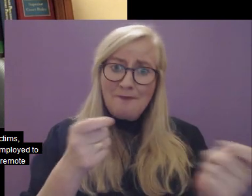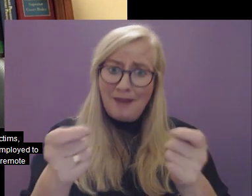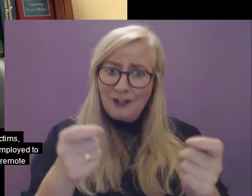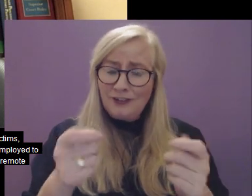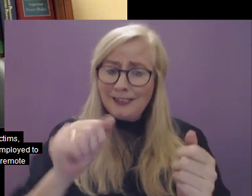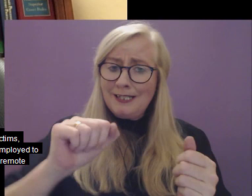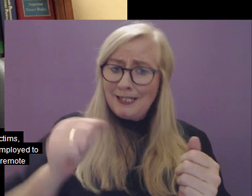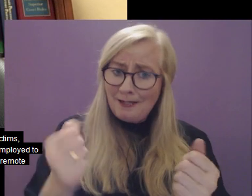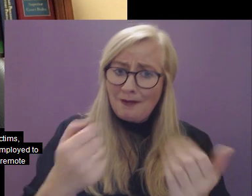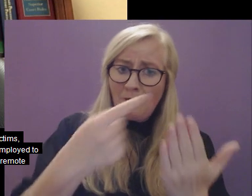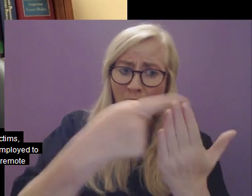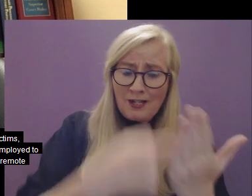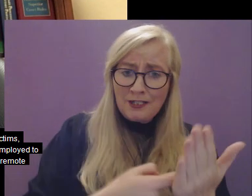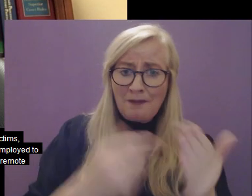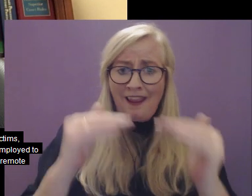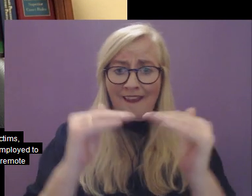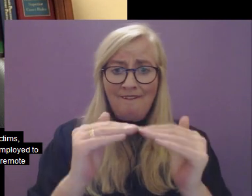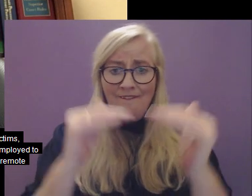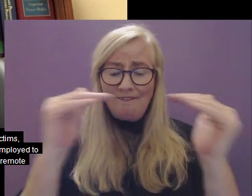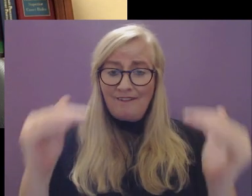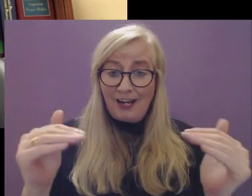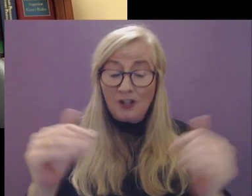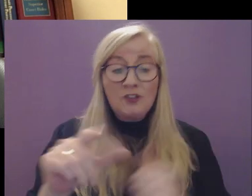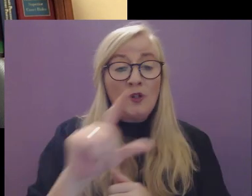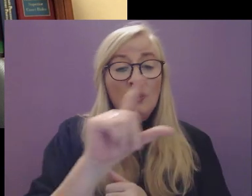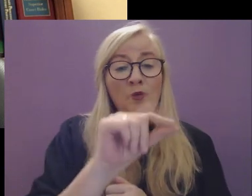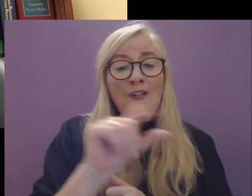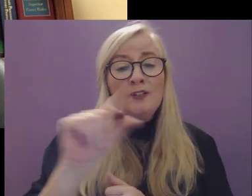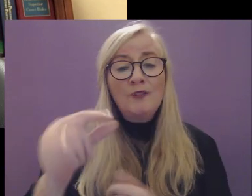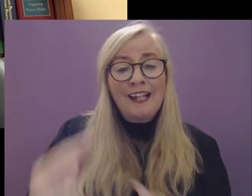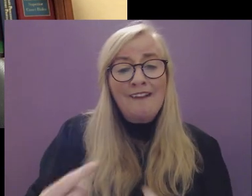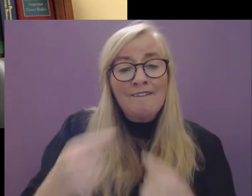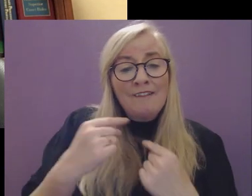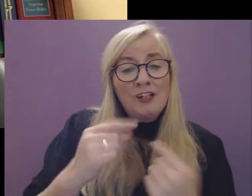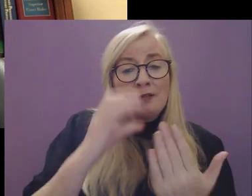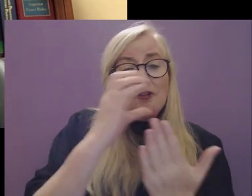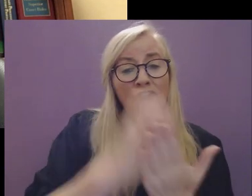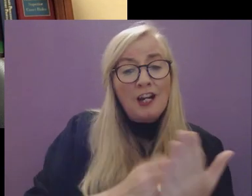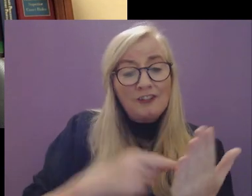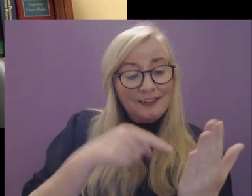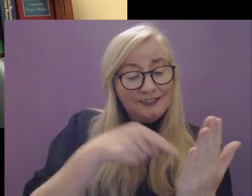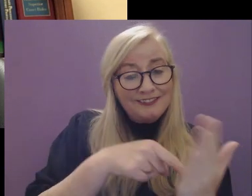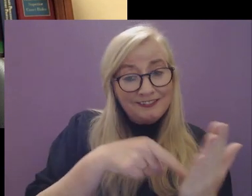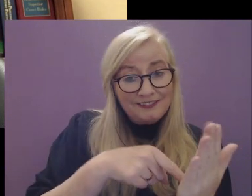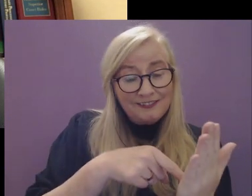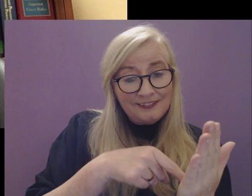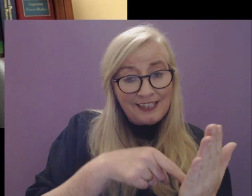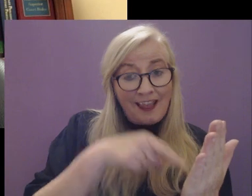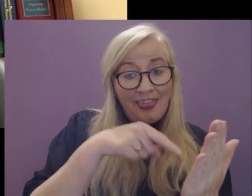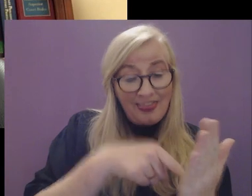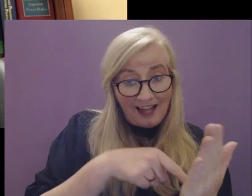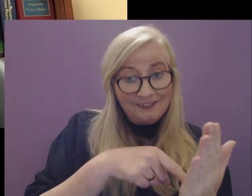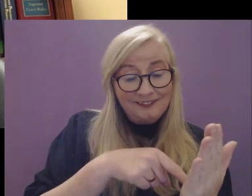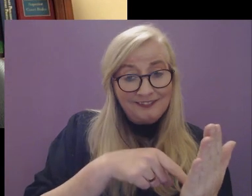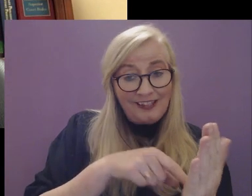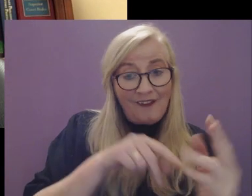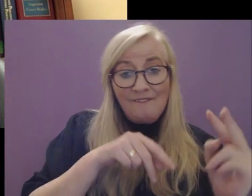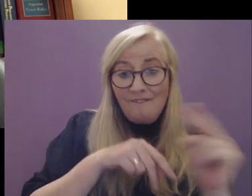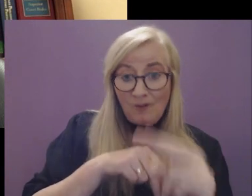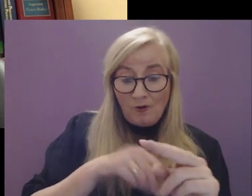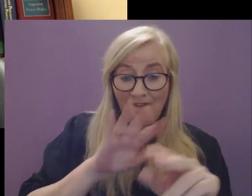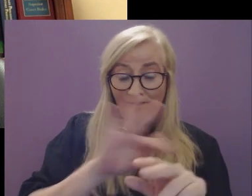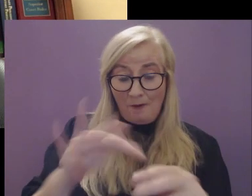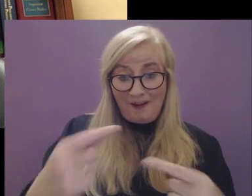to uphold the principles of fairness. The 2020 Victims Charter describes the criminal justice system from the point of view